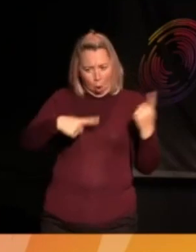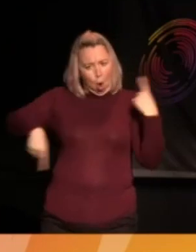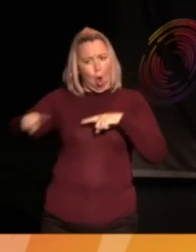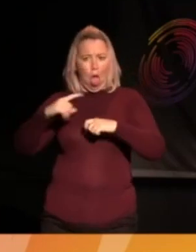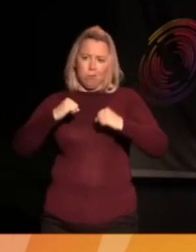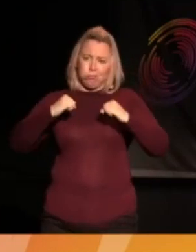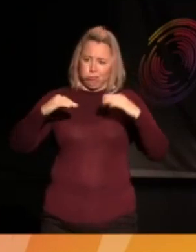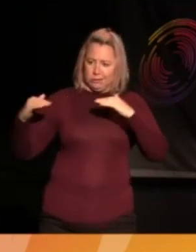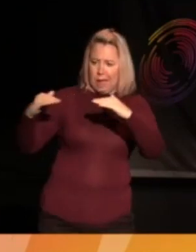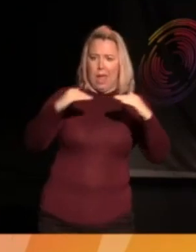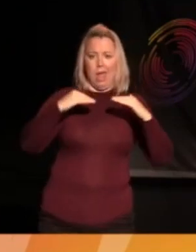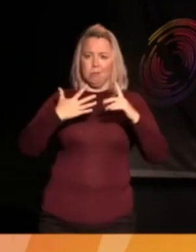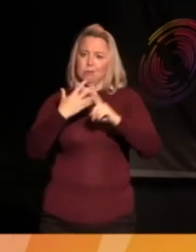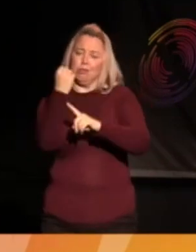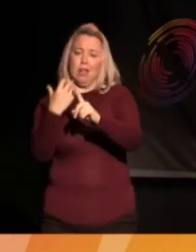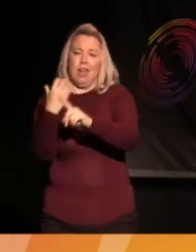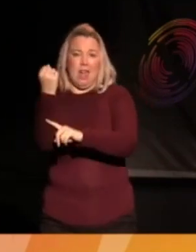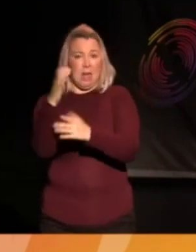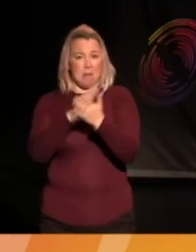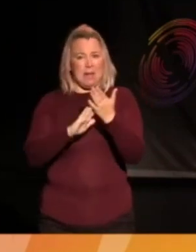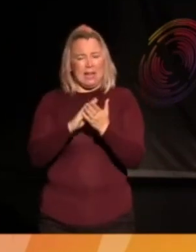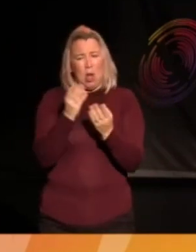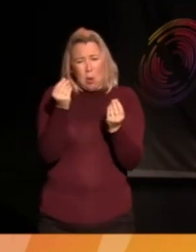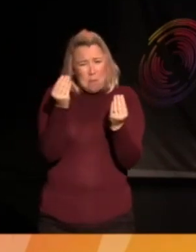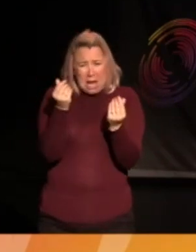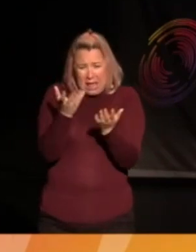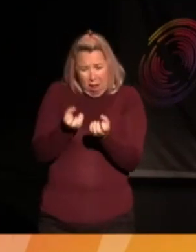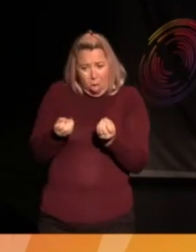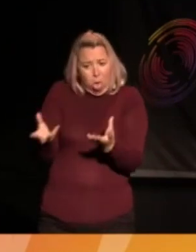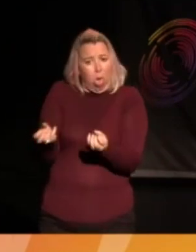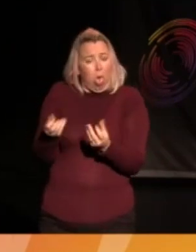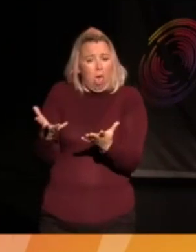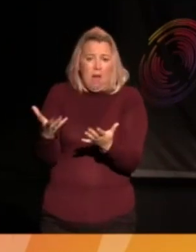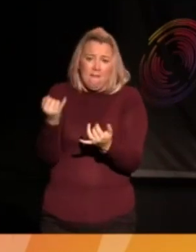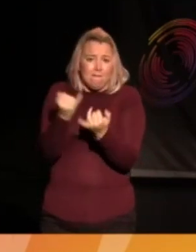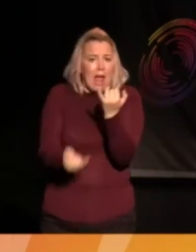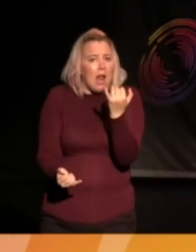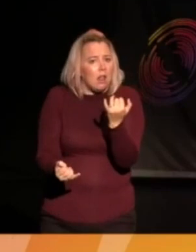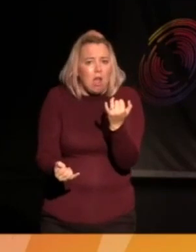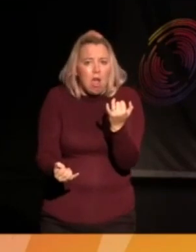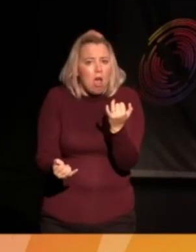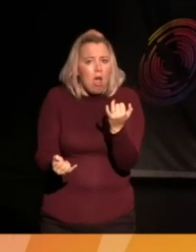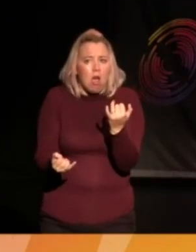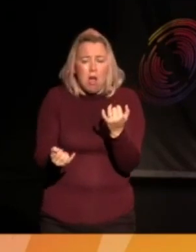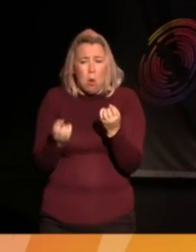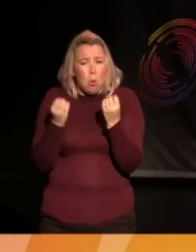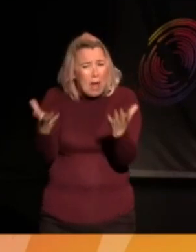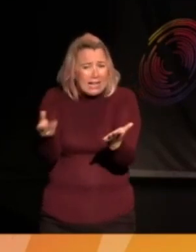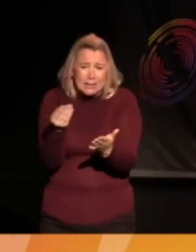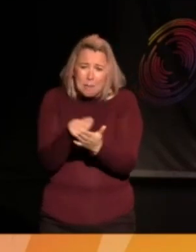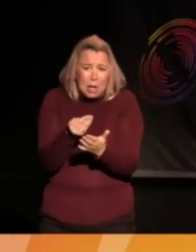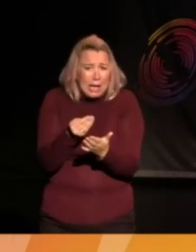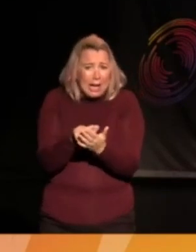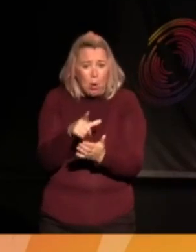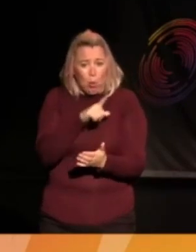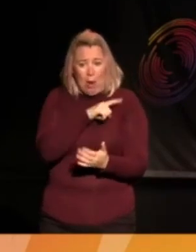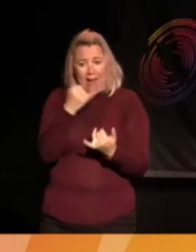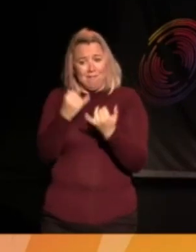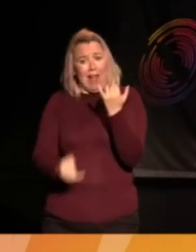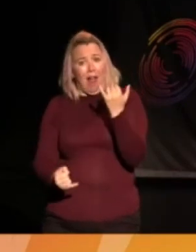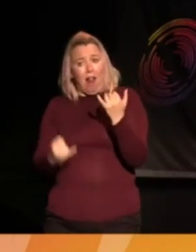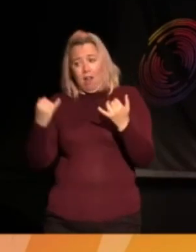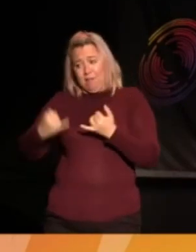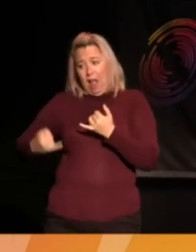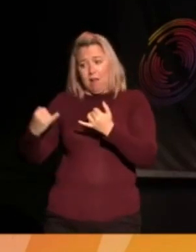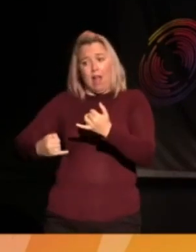we wouldn't spend as much money then on failure. We spend money, huge amounts of money on failure in this, don't we? We do. Anyway, so you just